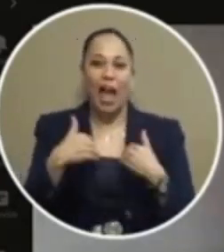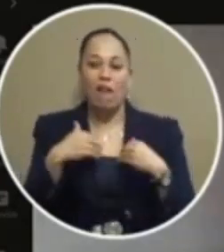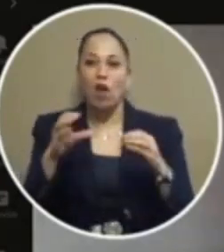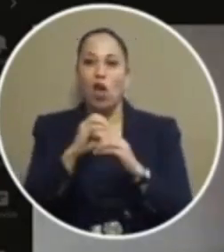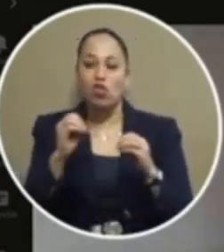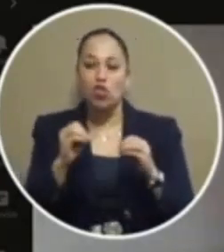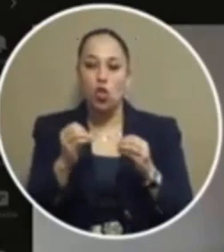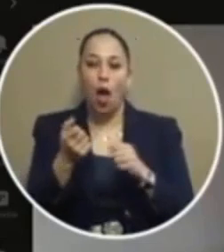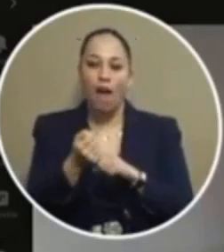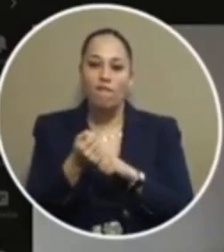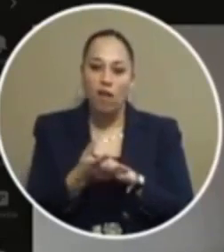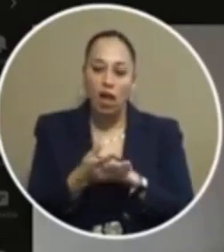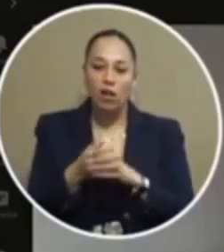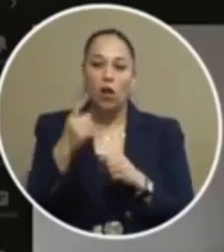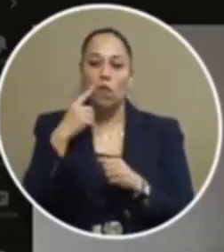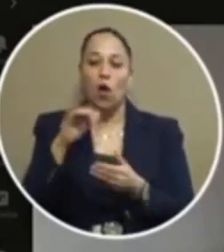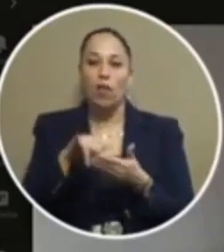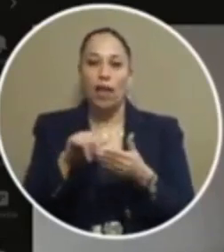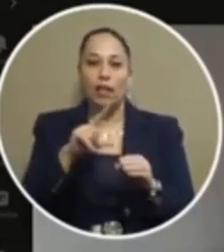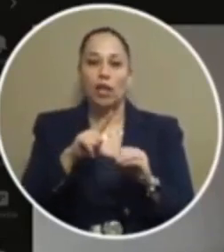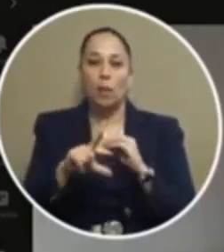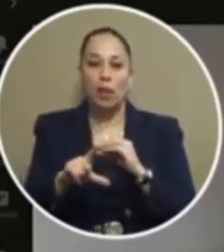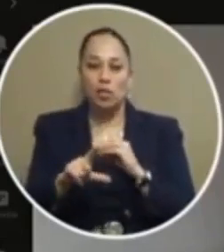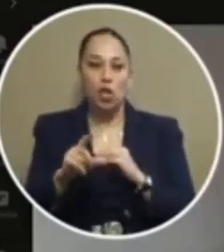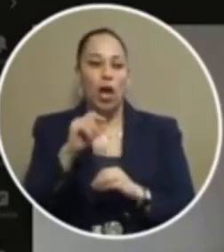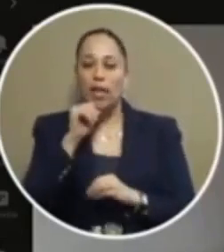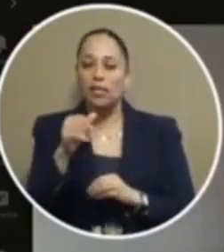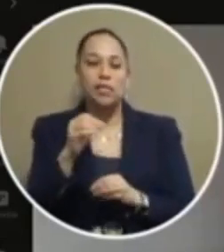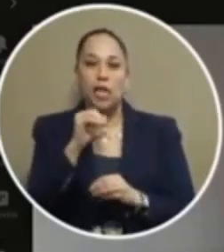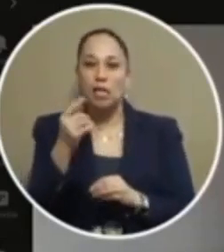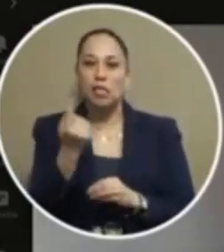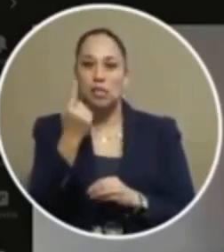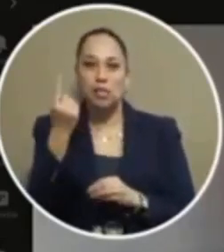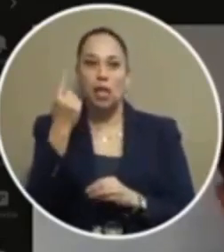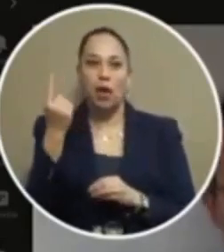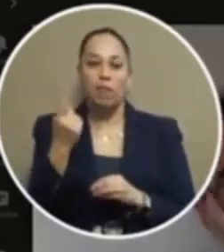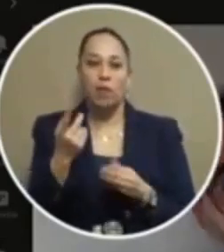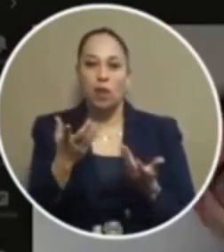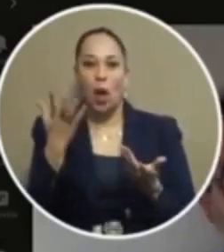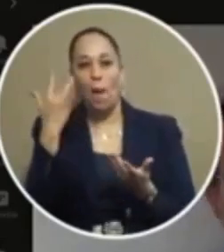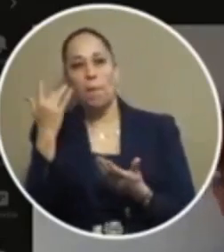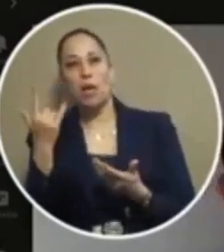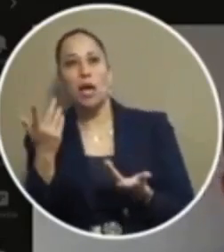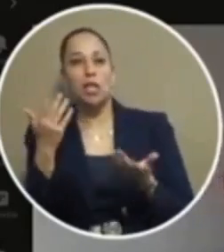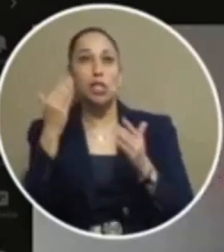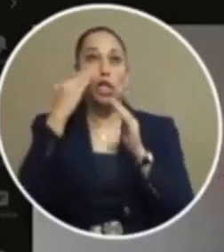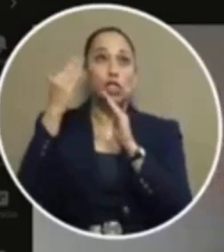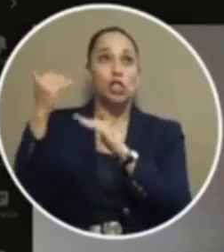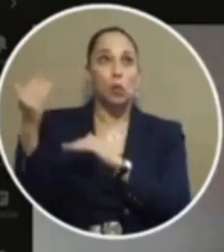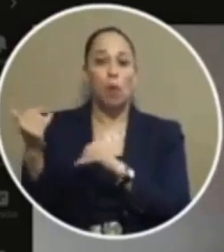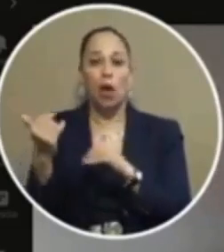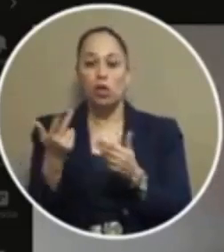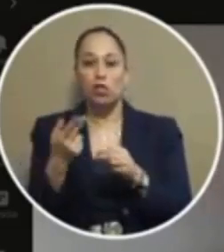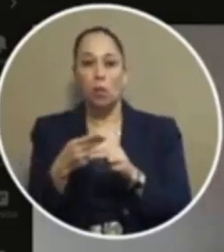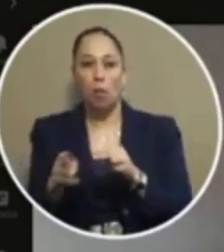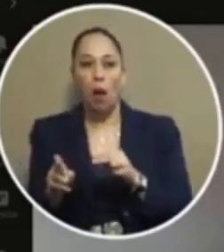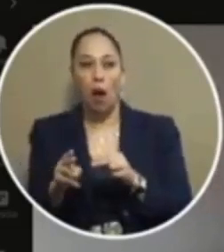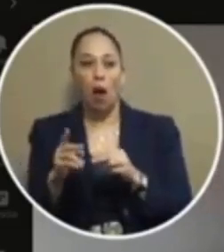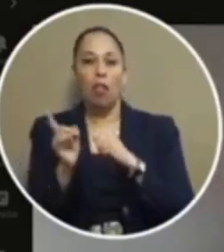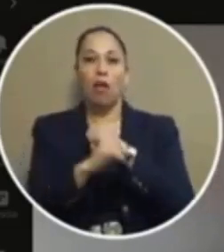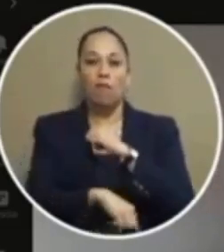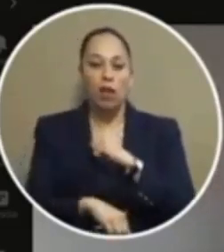effect on the crime rate of el paso it's not just something that goes away simply because it's supposedly a small offense